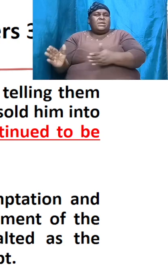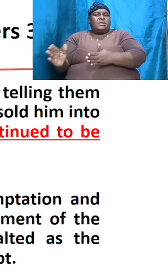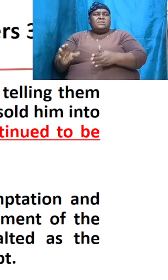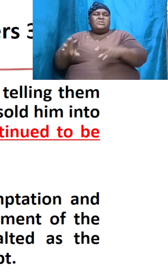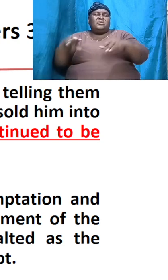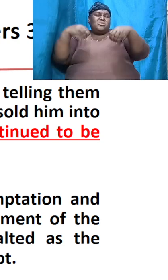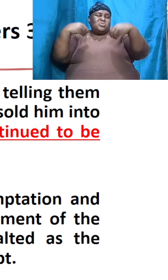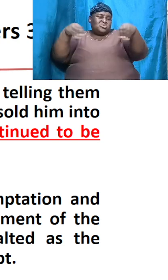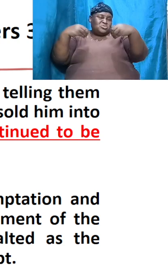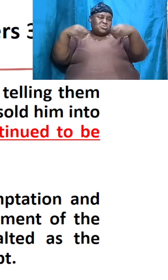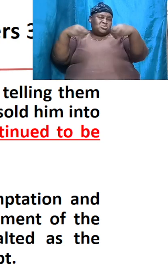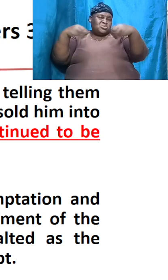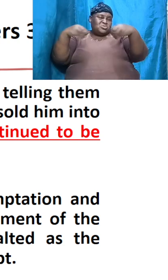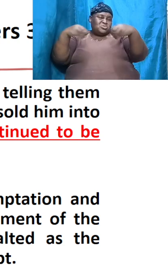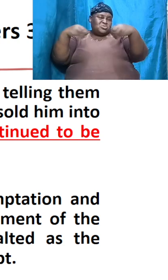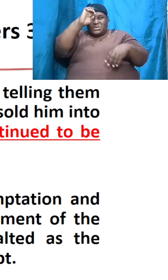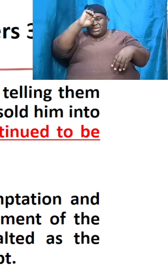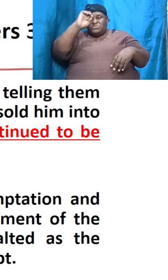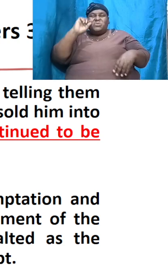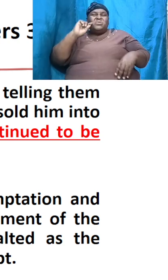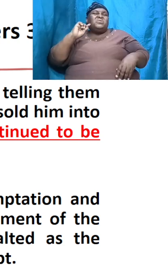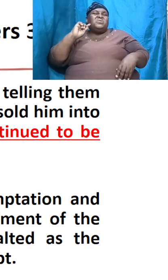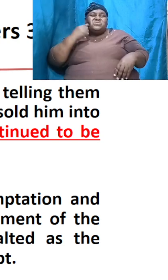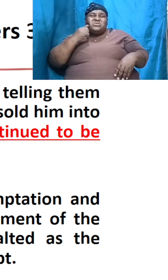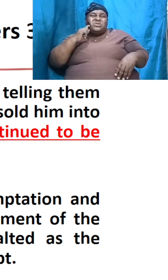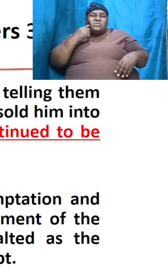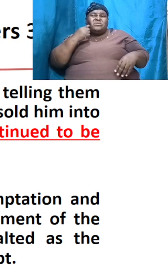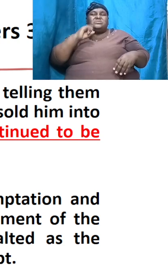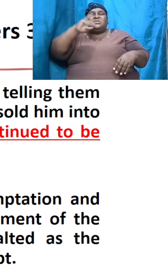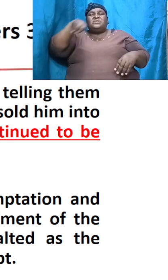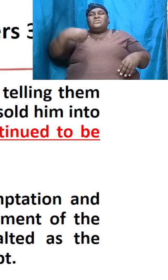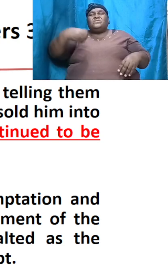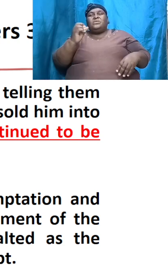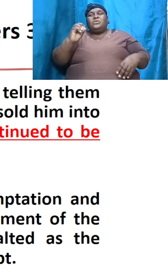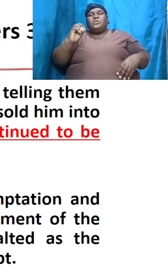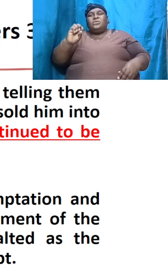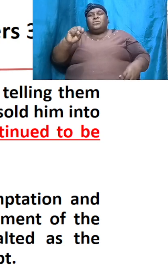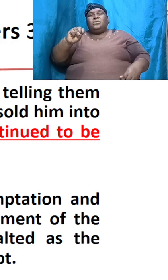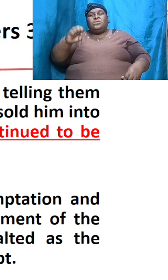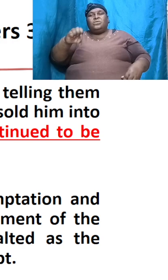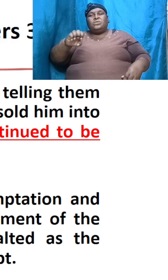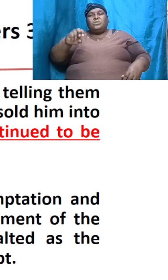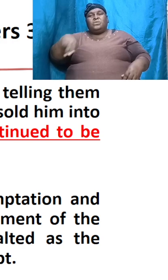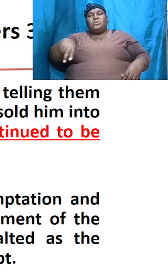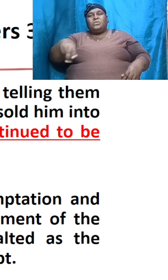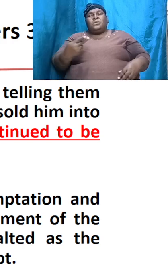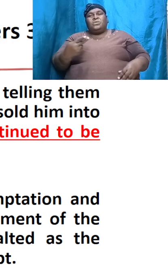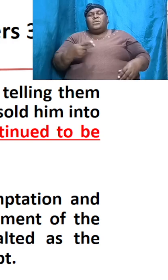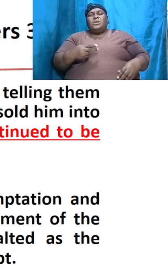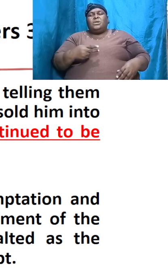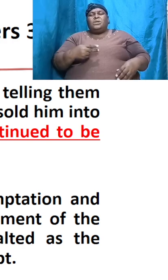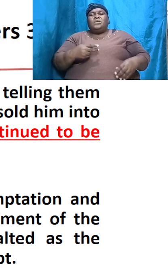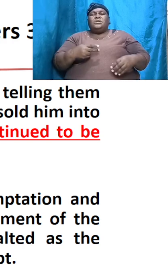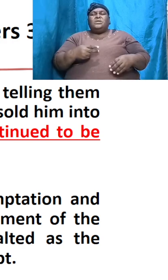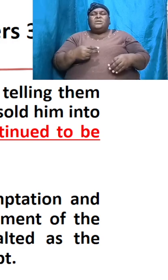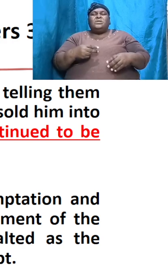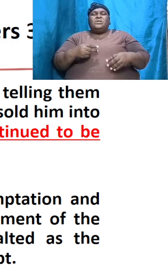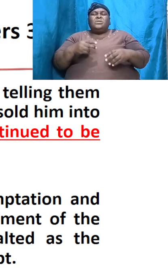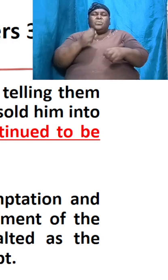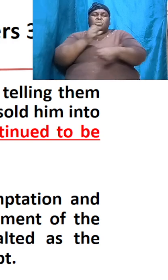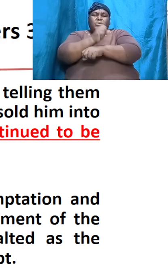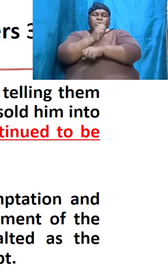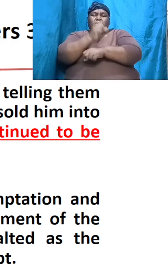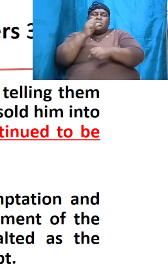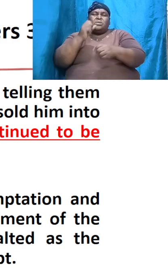they were envious of him and how God was using and working with him and working through him but God continued to be with Joseph